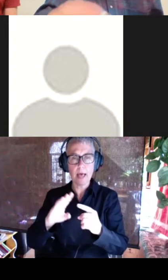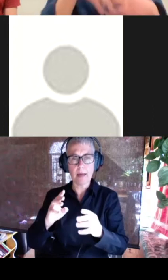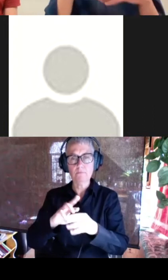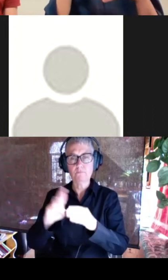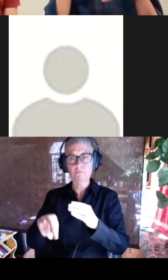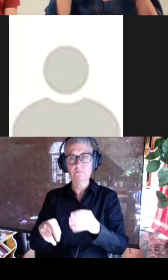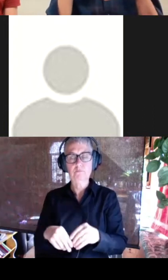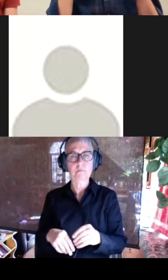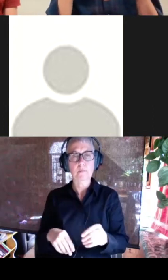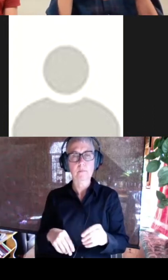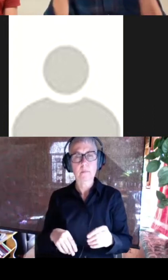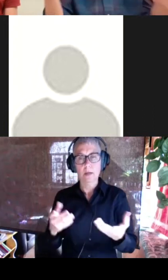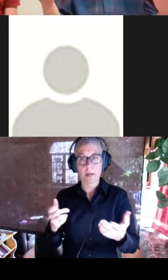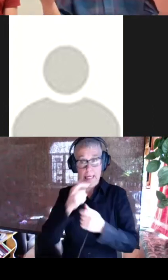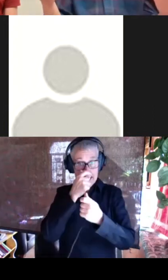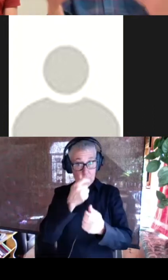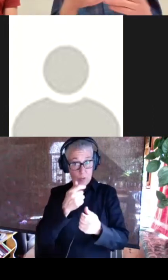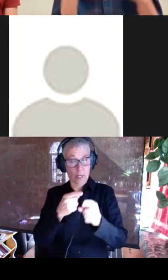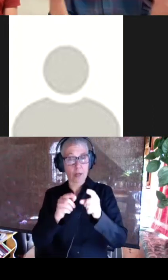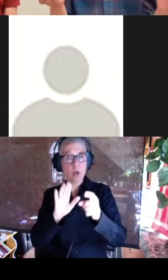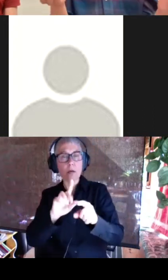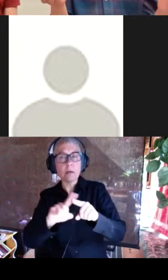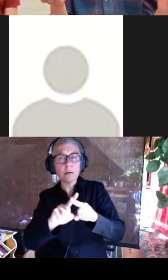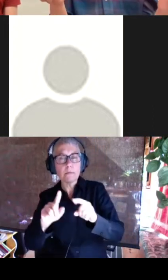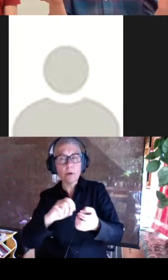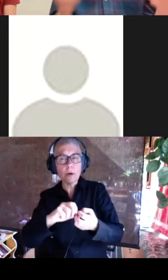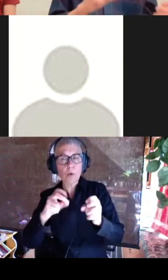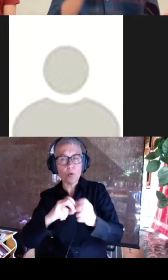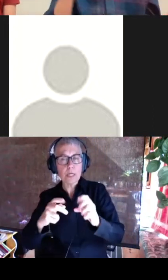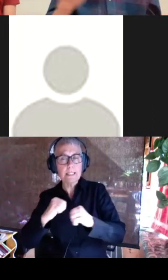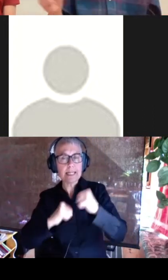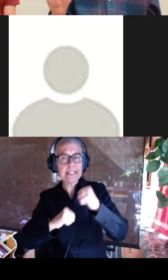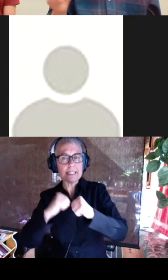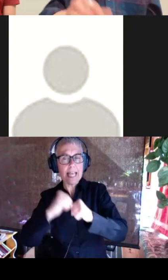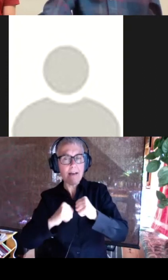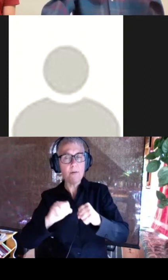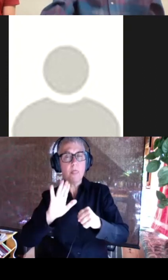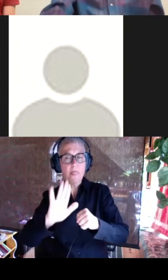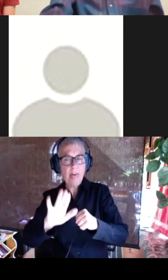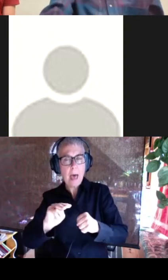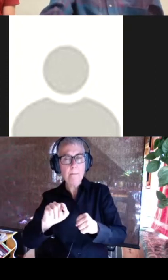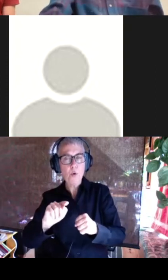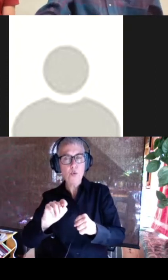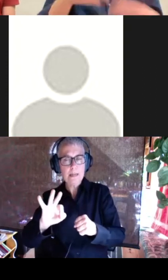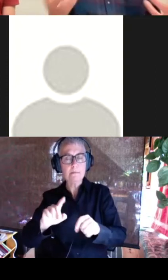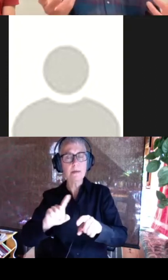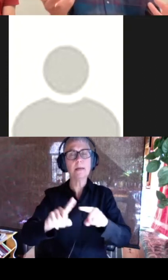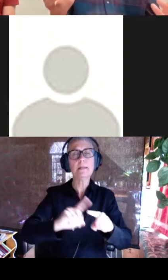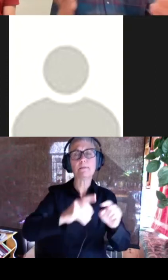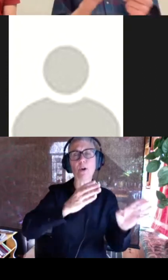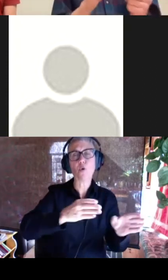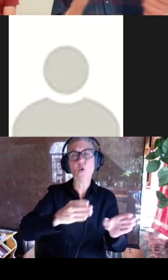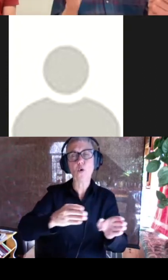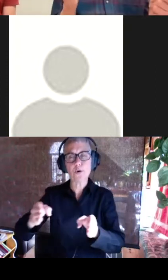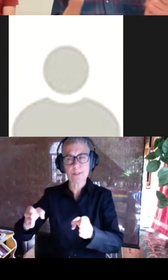to note is that these uh different proteins kind of scaffold this motif in different looping orders and so the iron binding